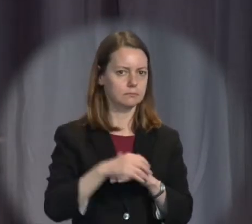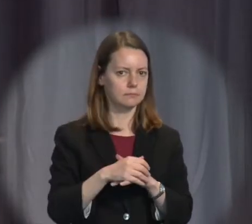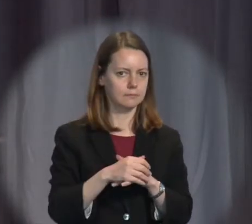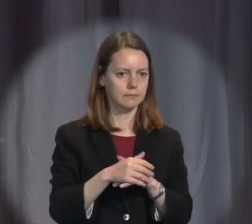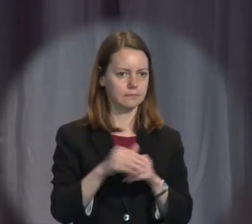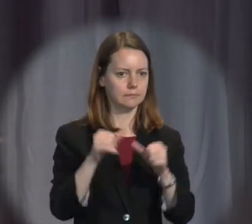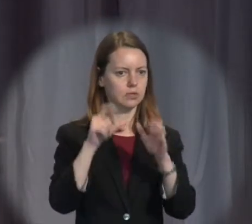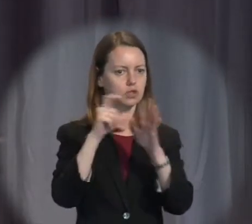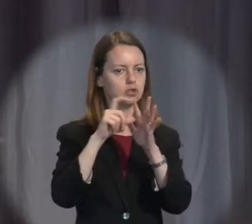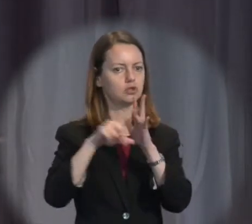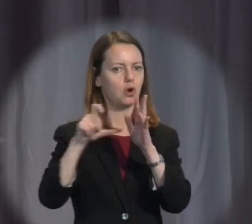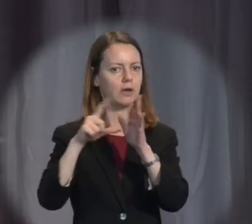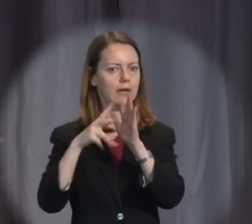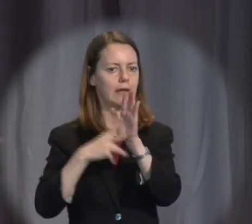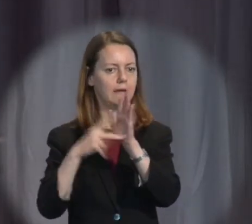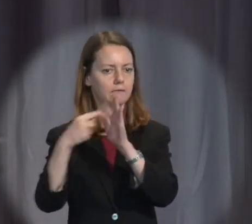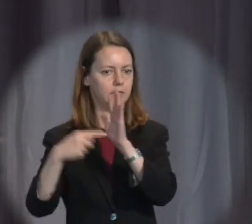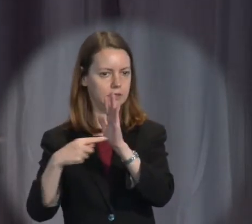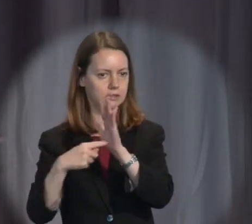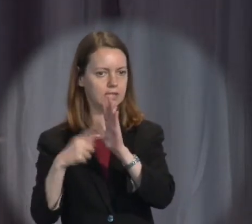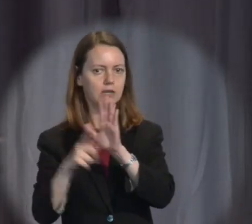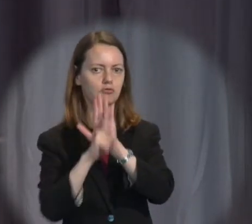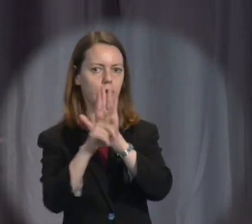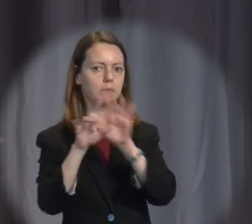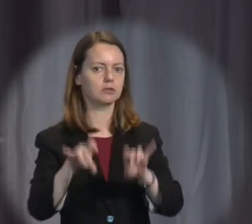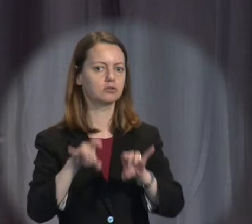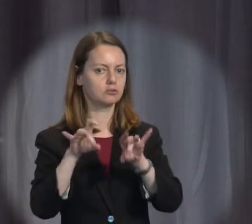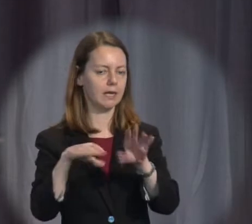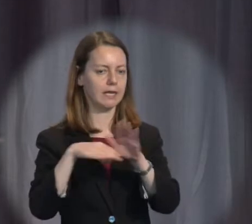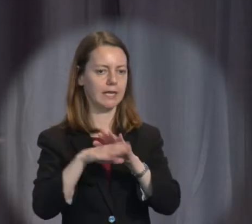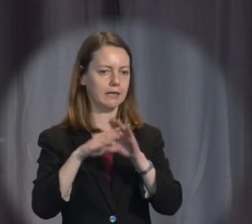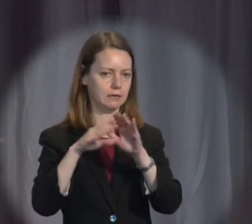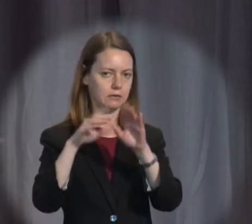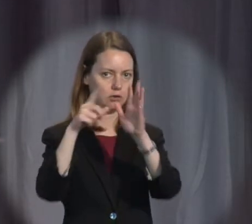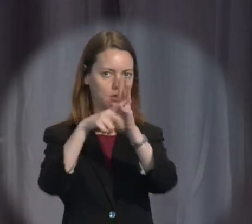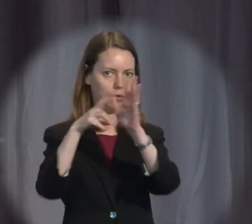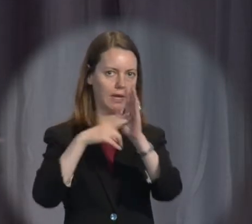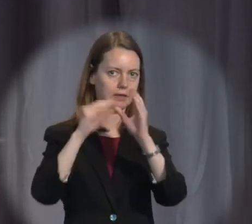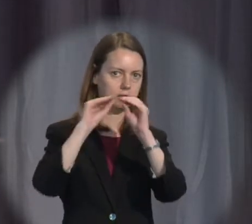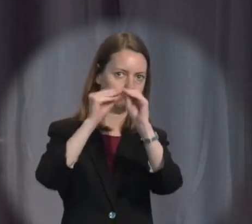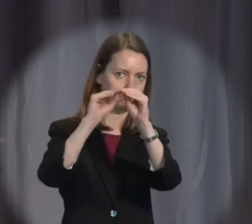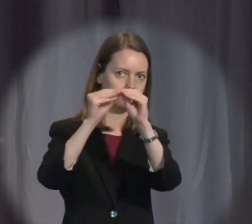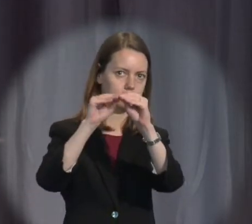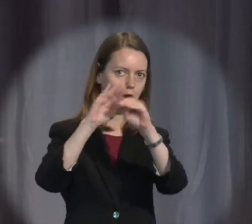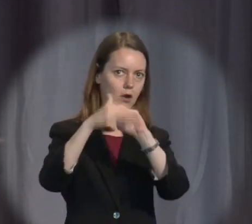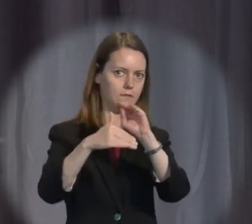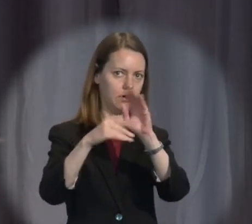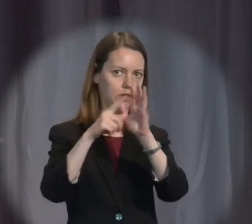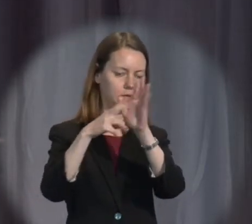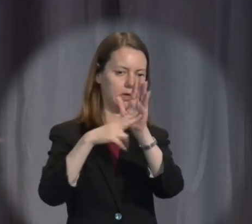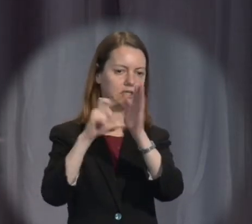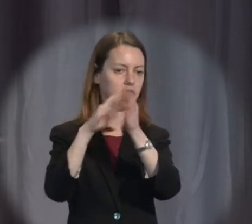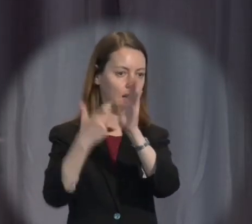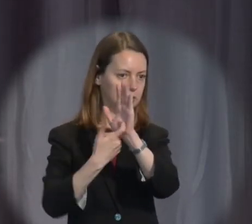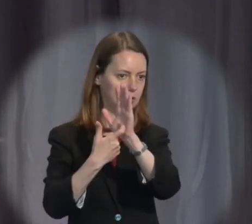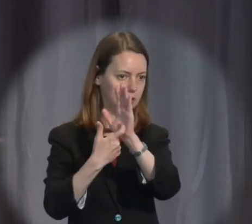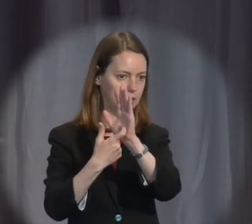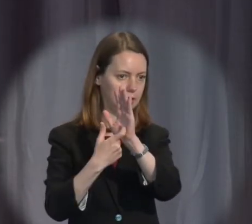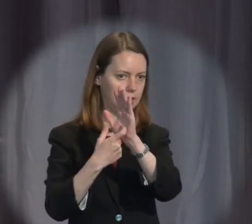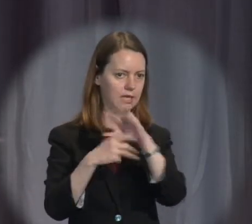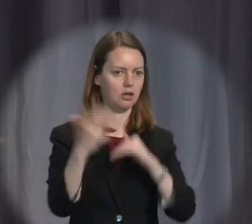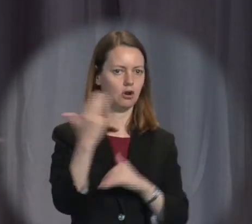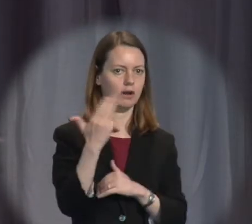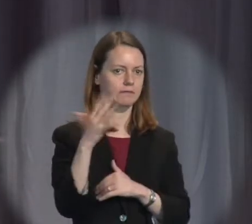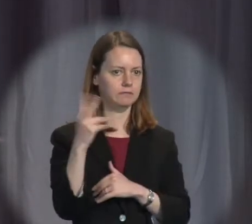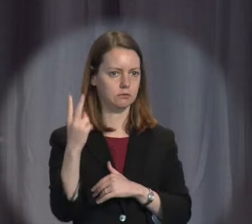but brilliant Doc Evatt who represented Australia in the negotiations for the charter of the UN but also who was the